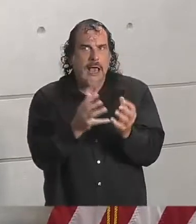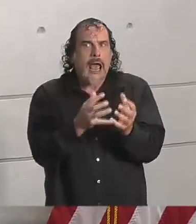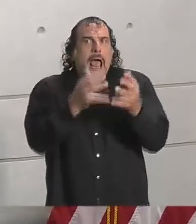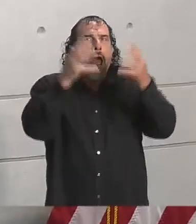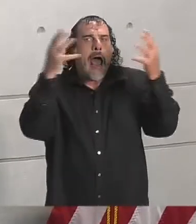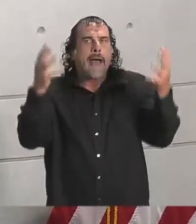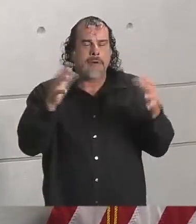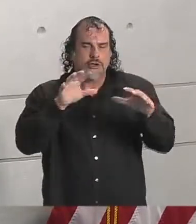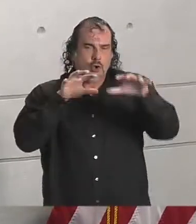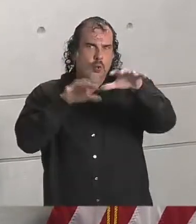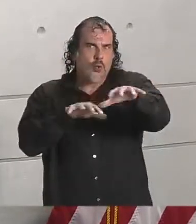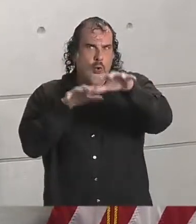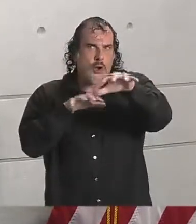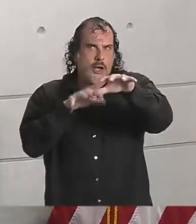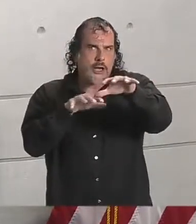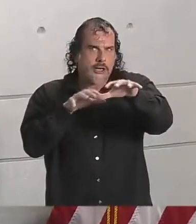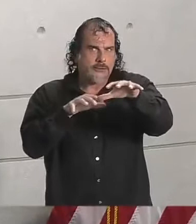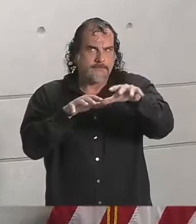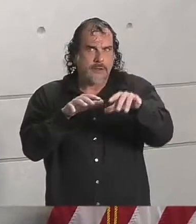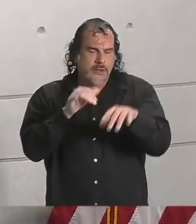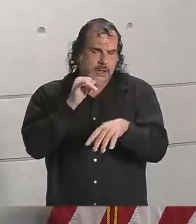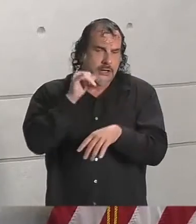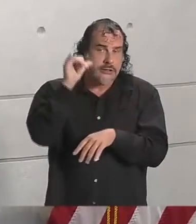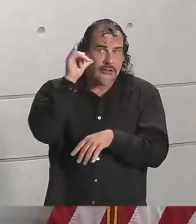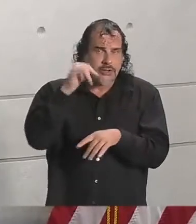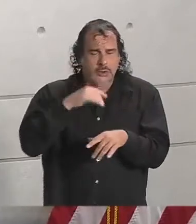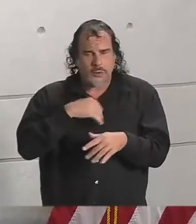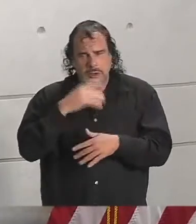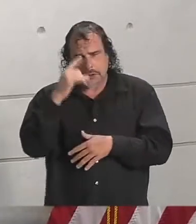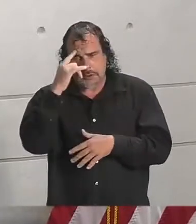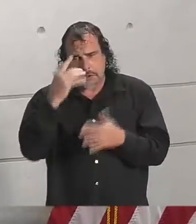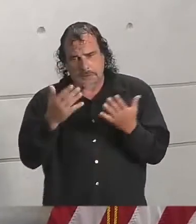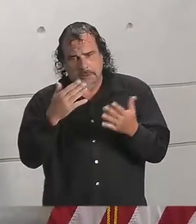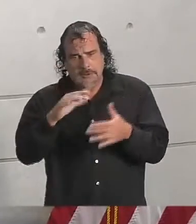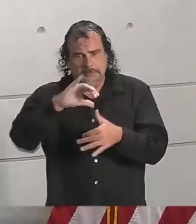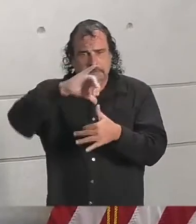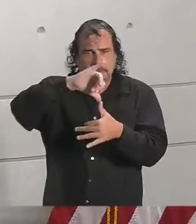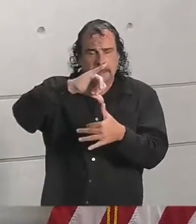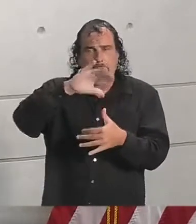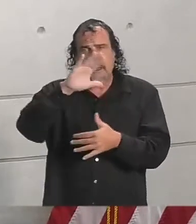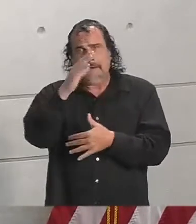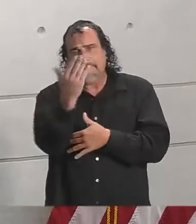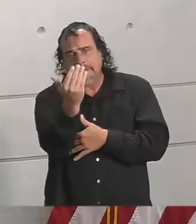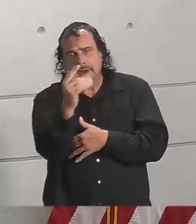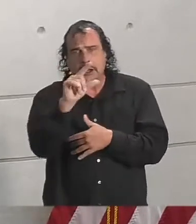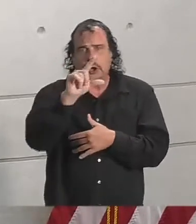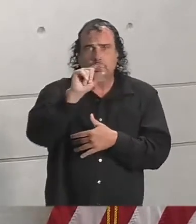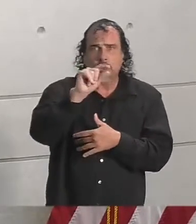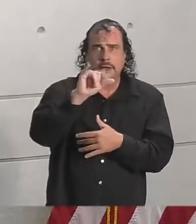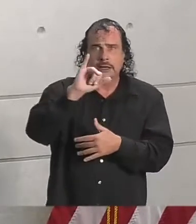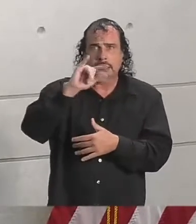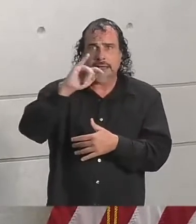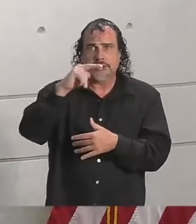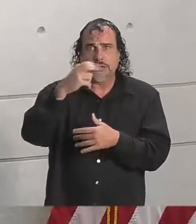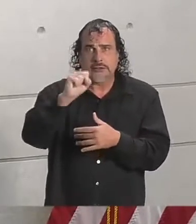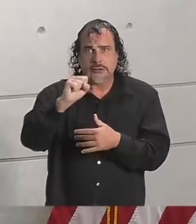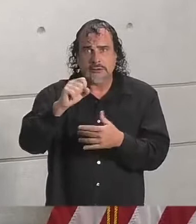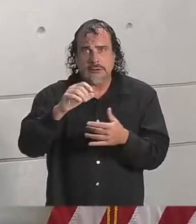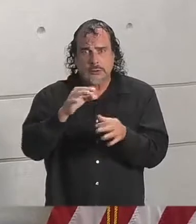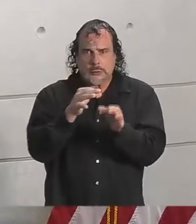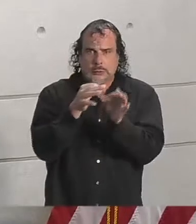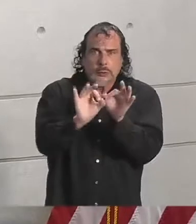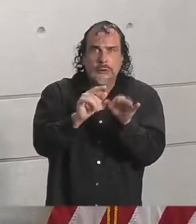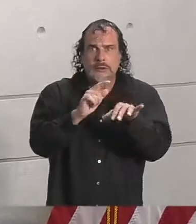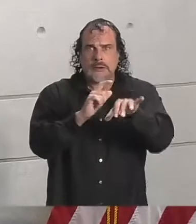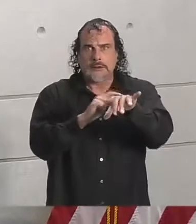potential rainfall. We mentioned yesterday that there was the potential of 15 to 20 inches of rain in a short period of time.